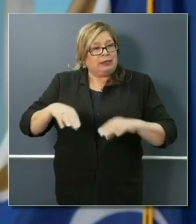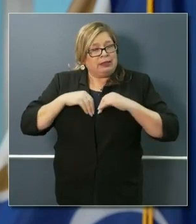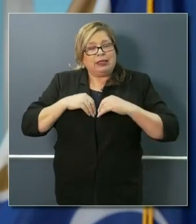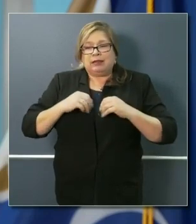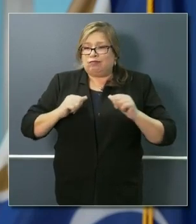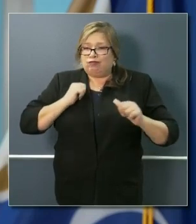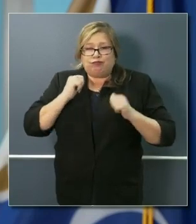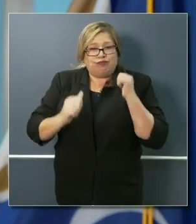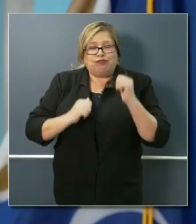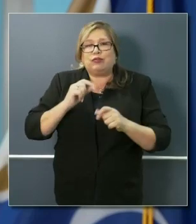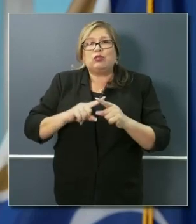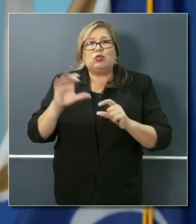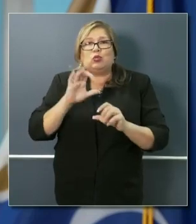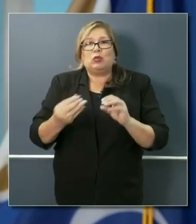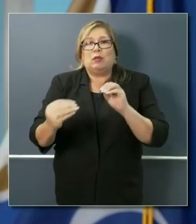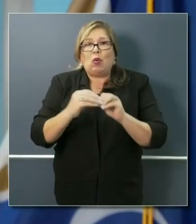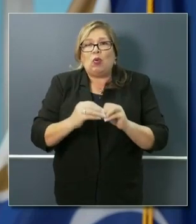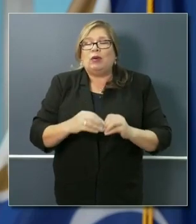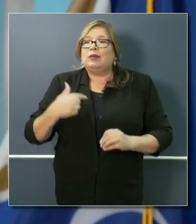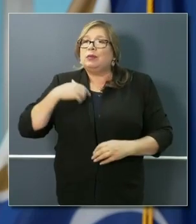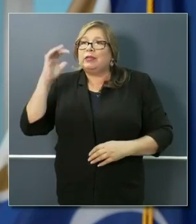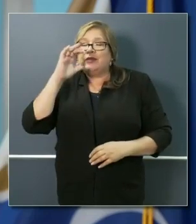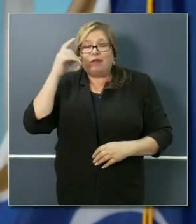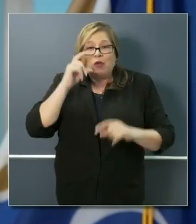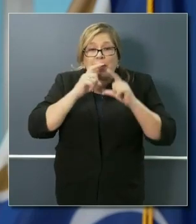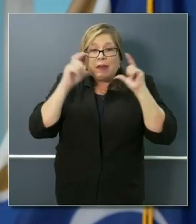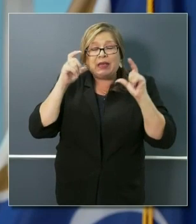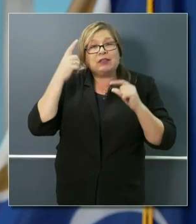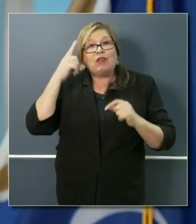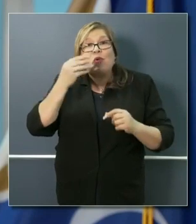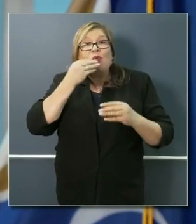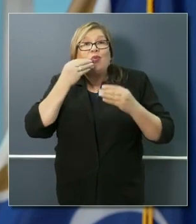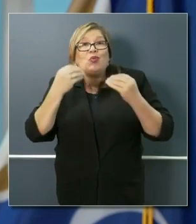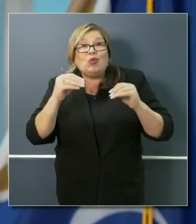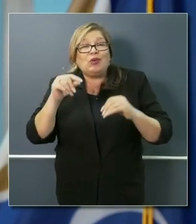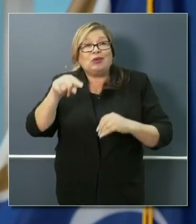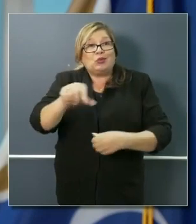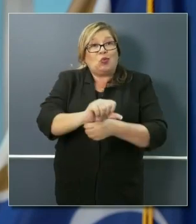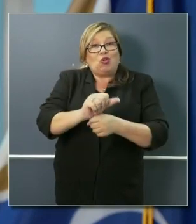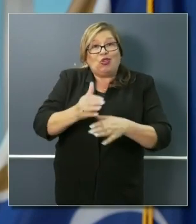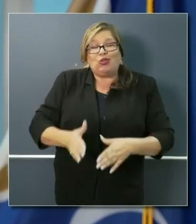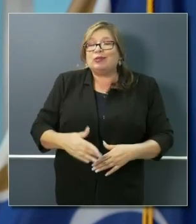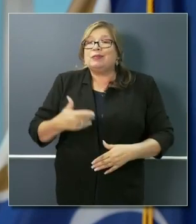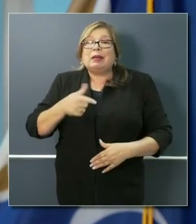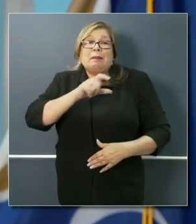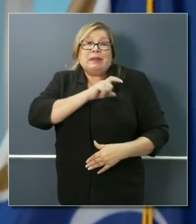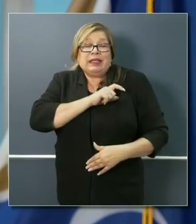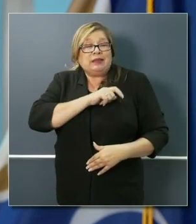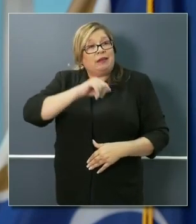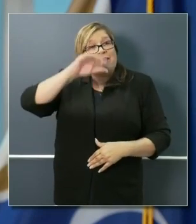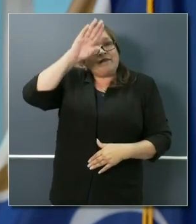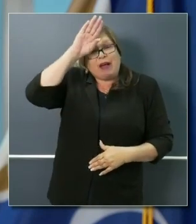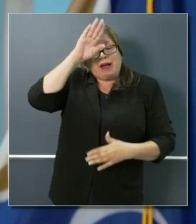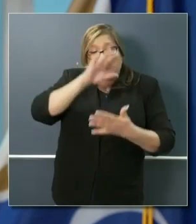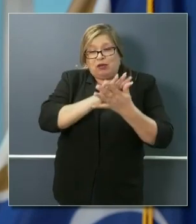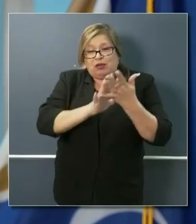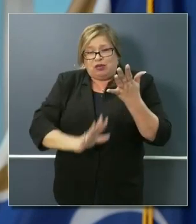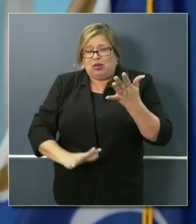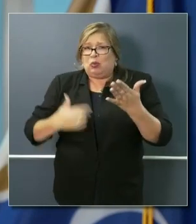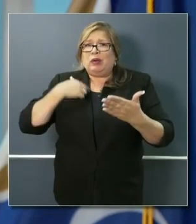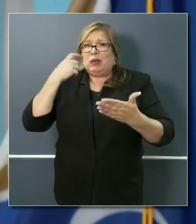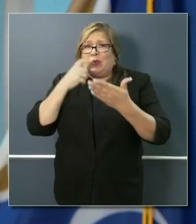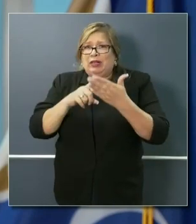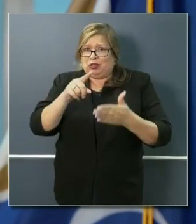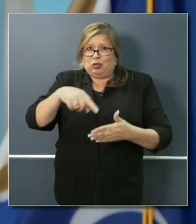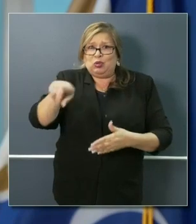the caregivers out there and for our grocers and police and fire, people on the front lines broadly defined, we recognize our obligation to